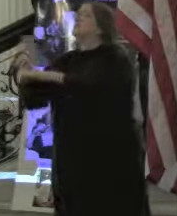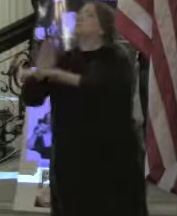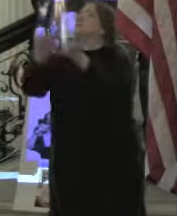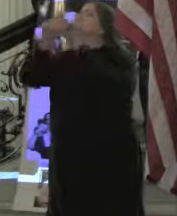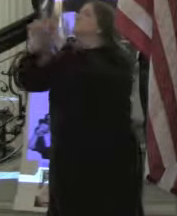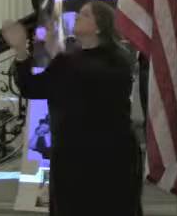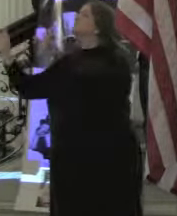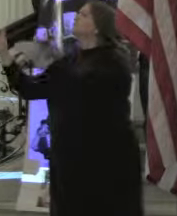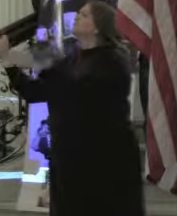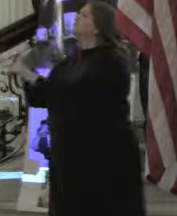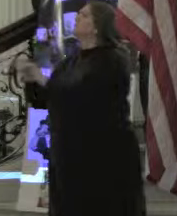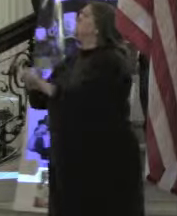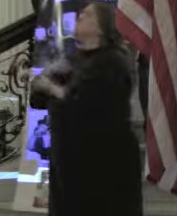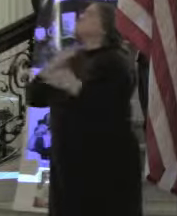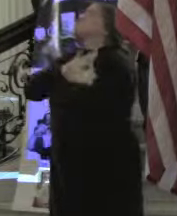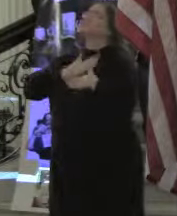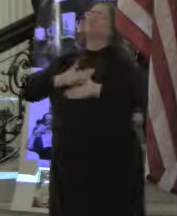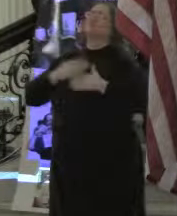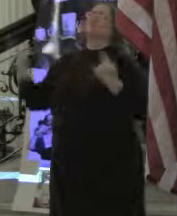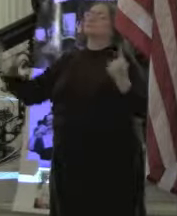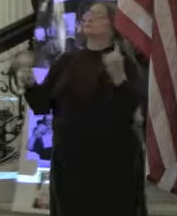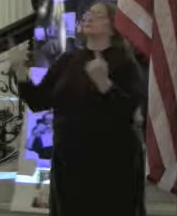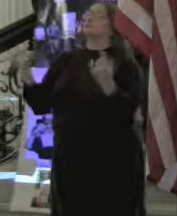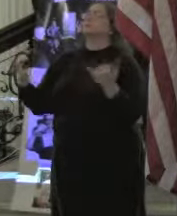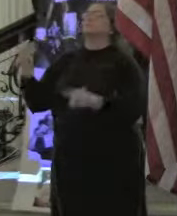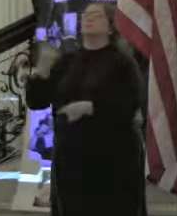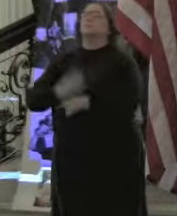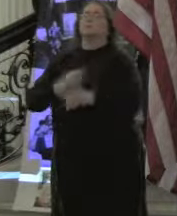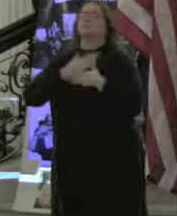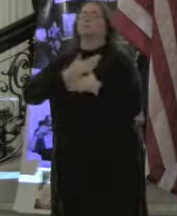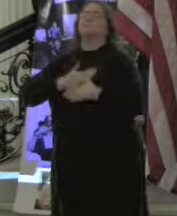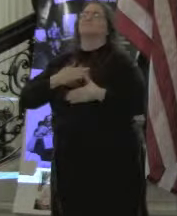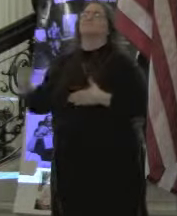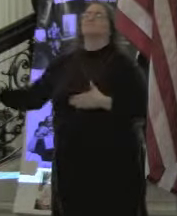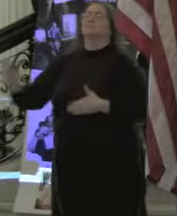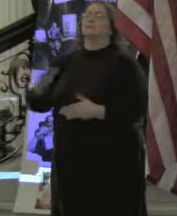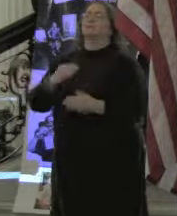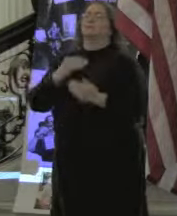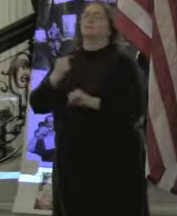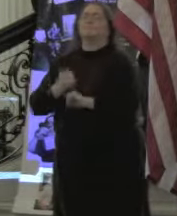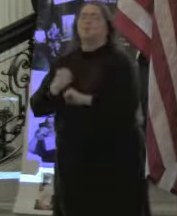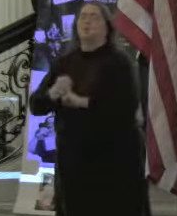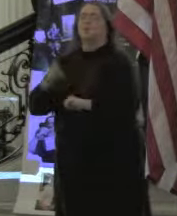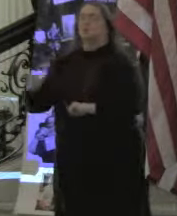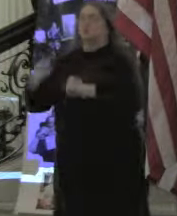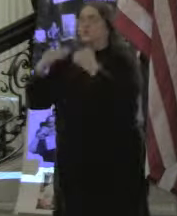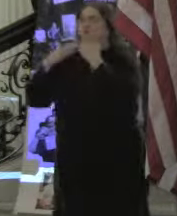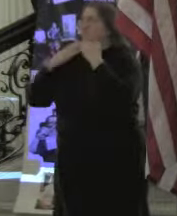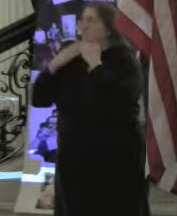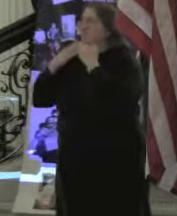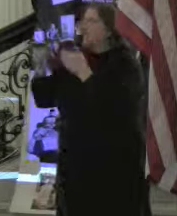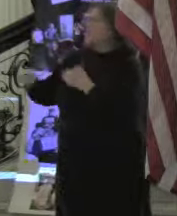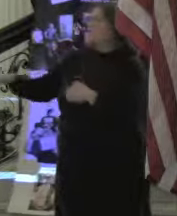but I appreciate them all coming here today and appreciate their support. So you should thank them very much.